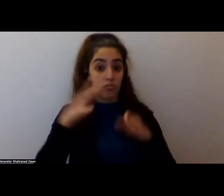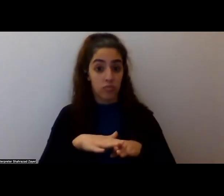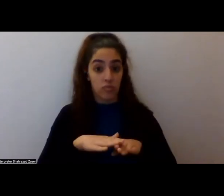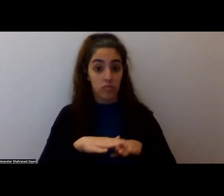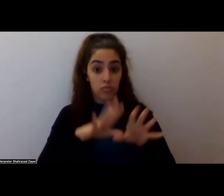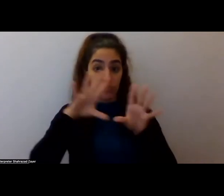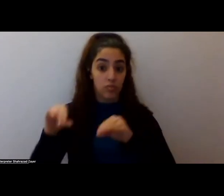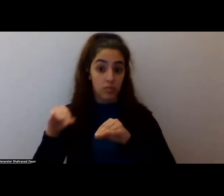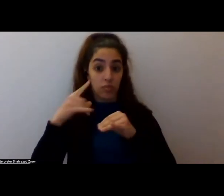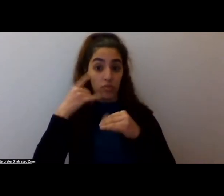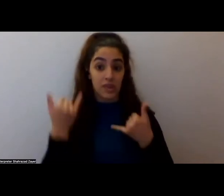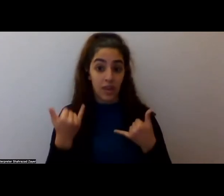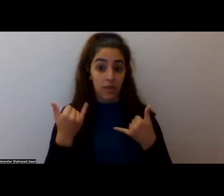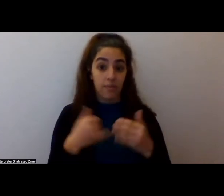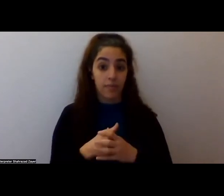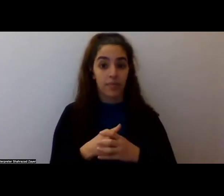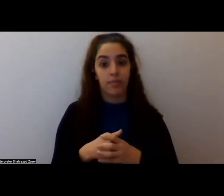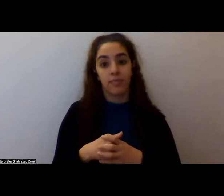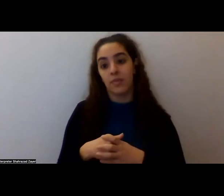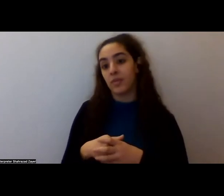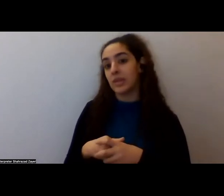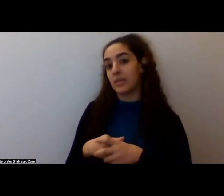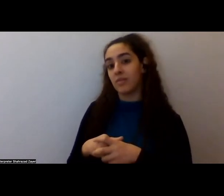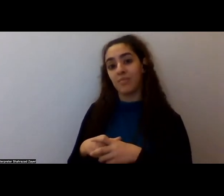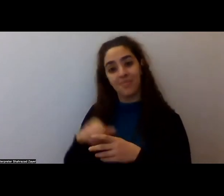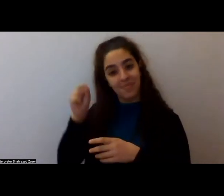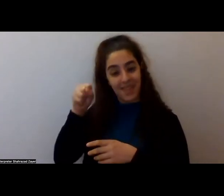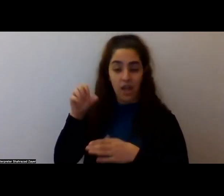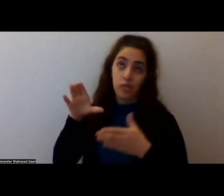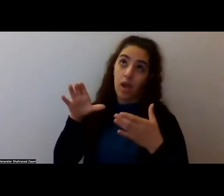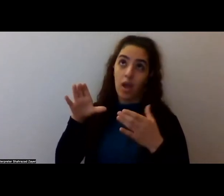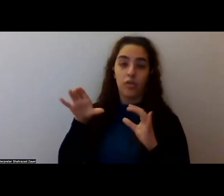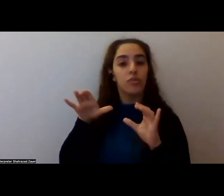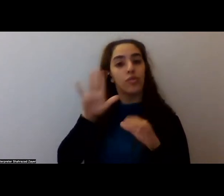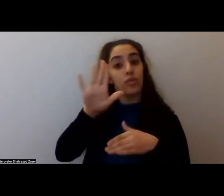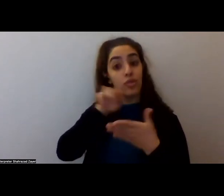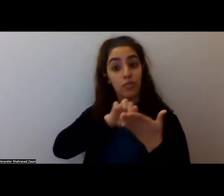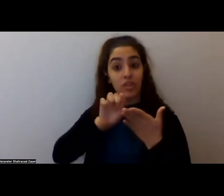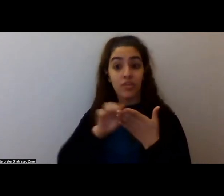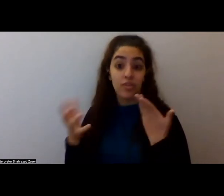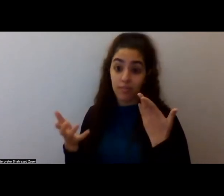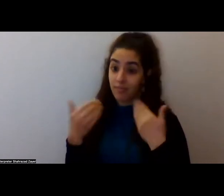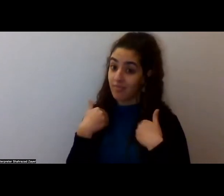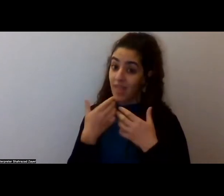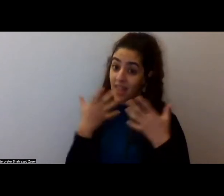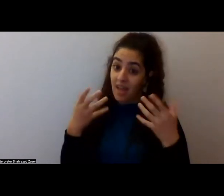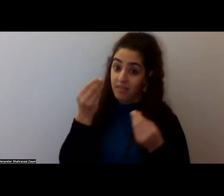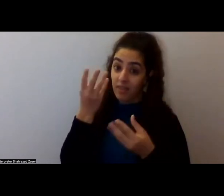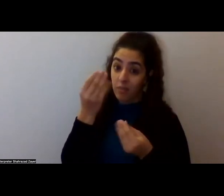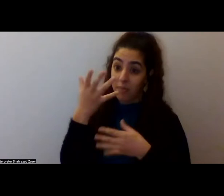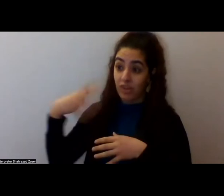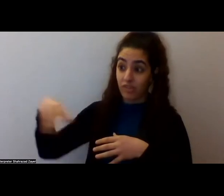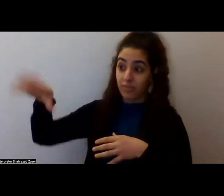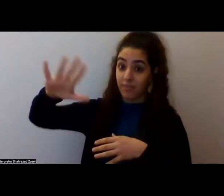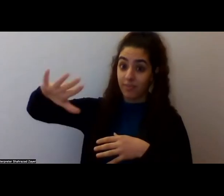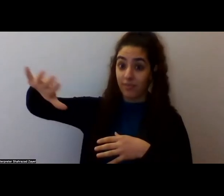perfect. Just, um, yeah, do your research. Um, there's a lot of information out there and, um, this is just